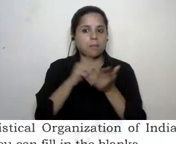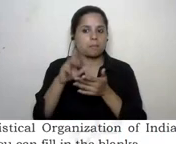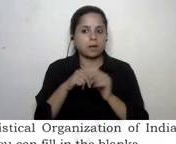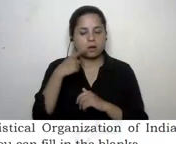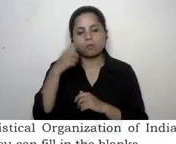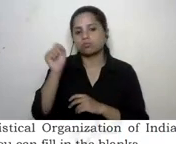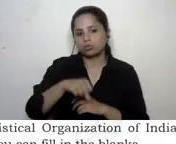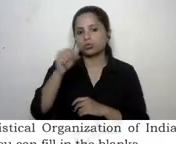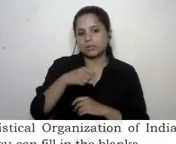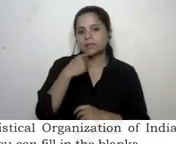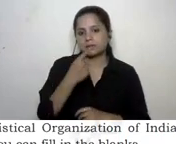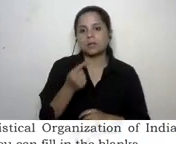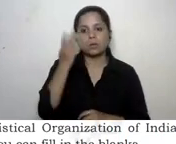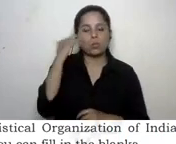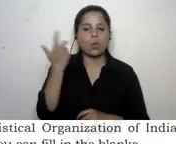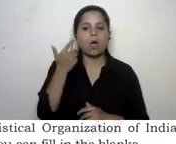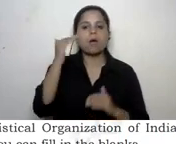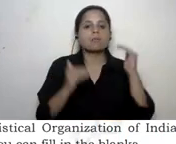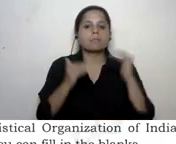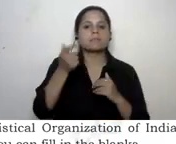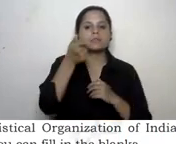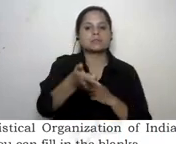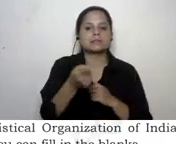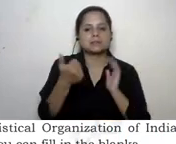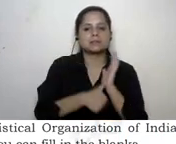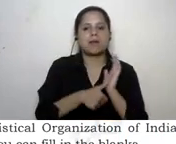because uh because uh of the imbalance in the salary